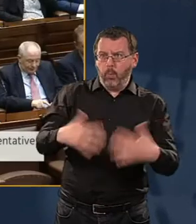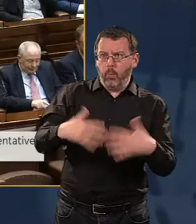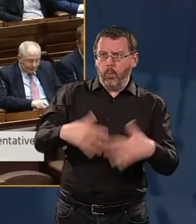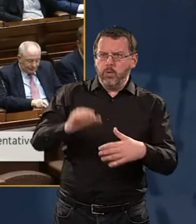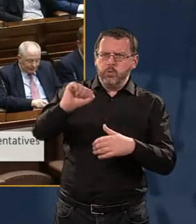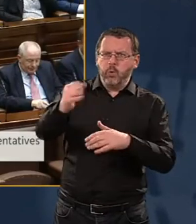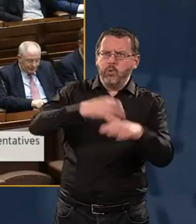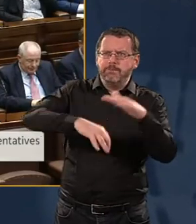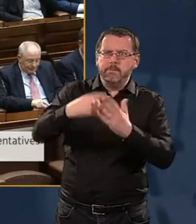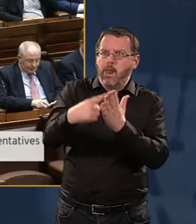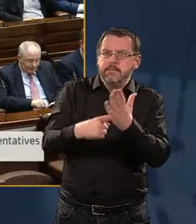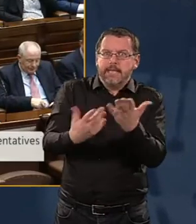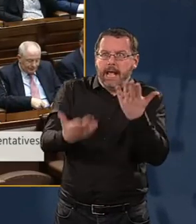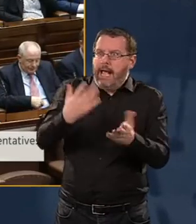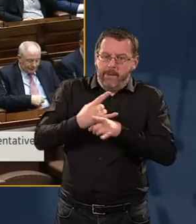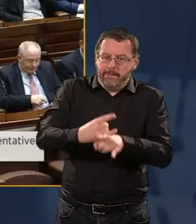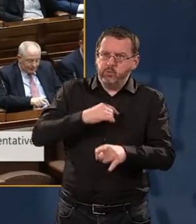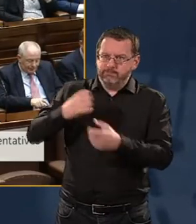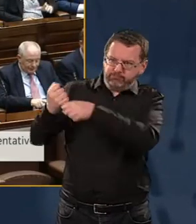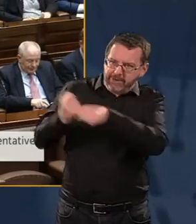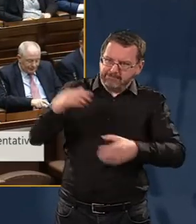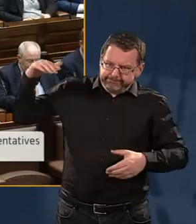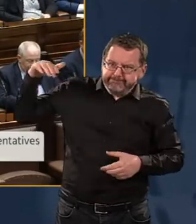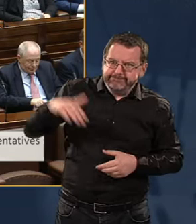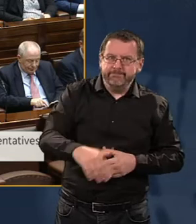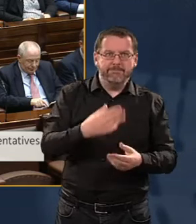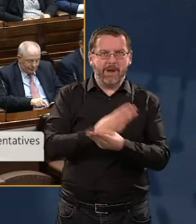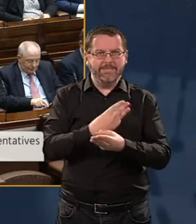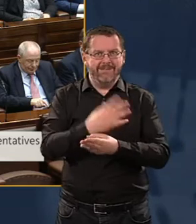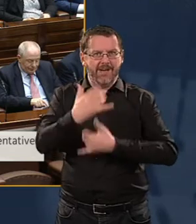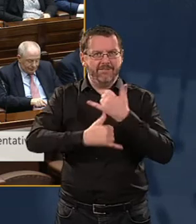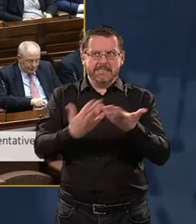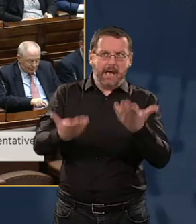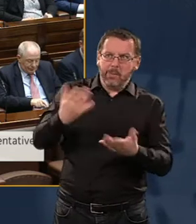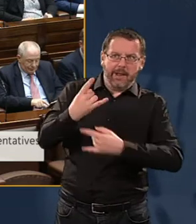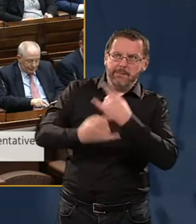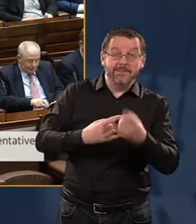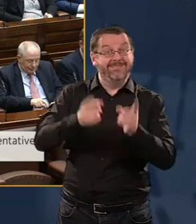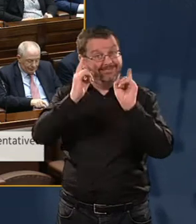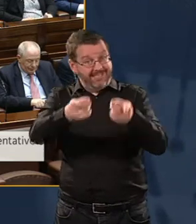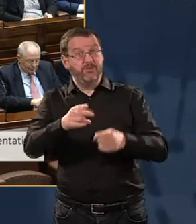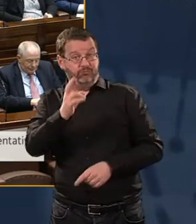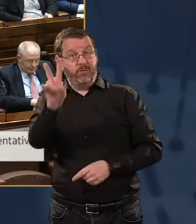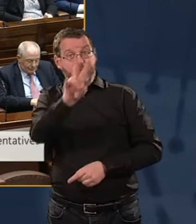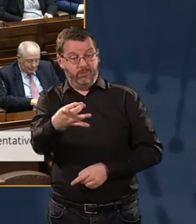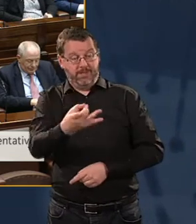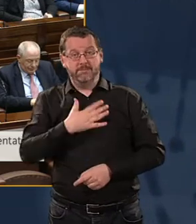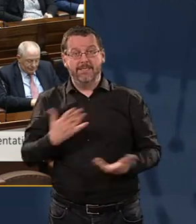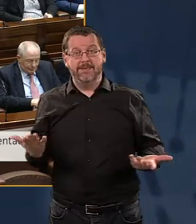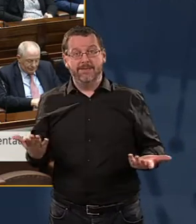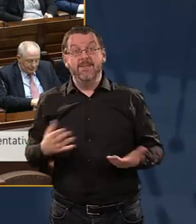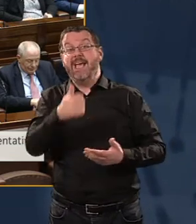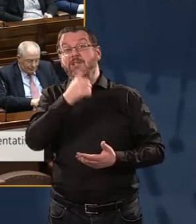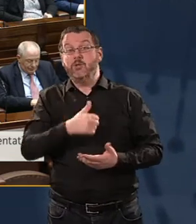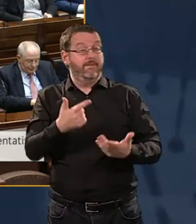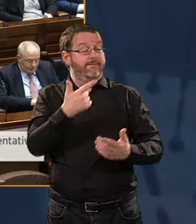we succeeded in bringing down poverty and deprivation for the past five years? That is the question you should have asked, and of course the answer